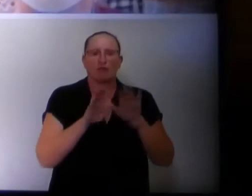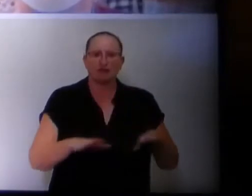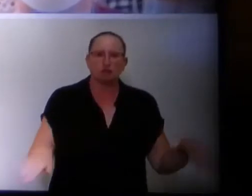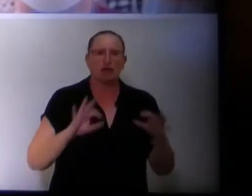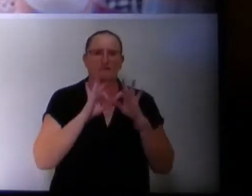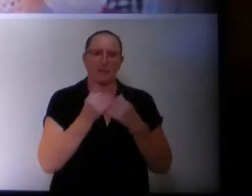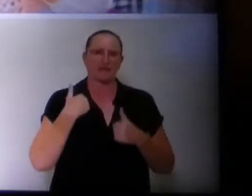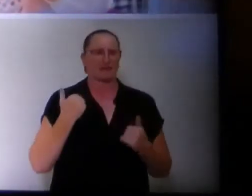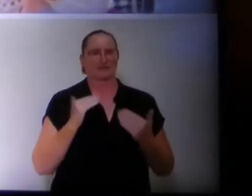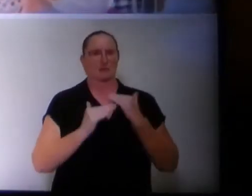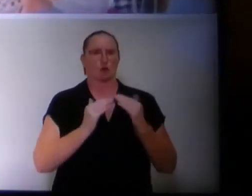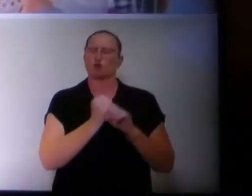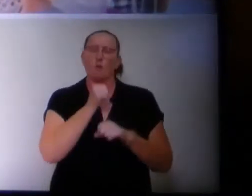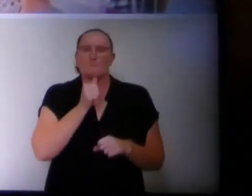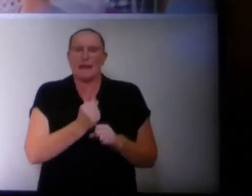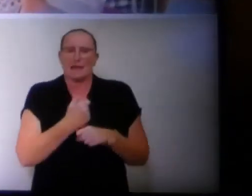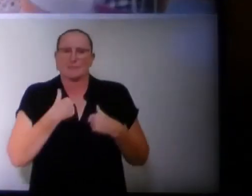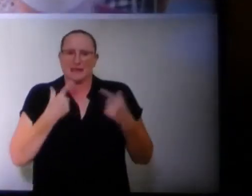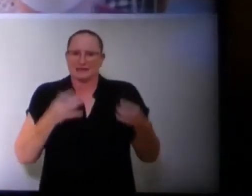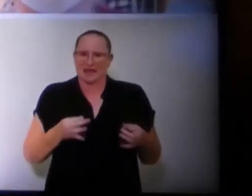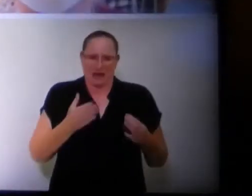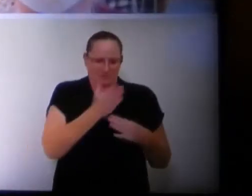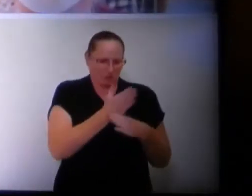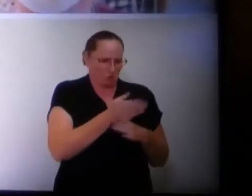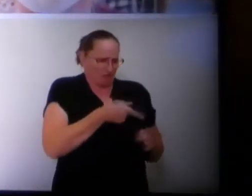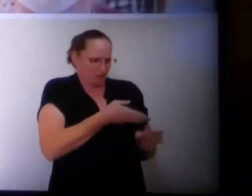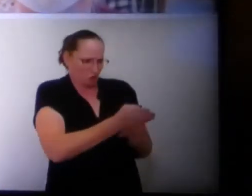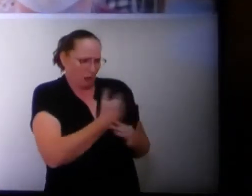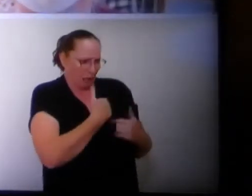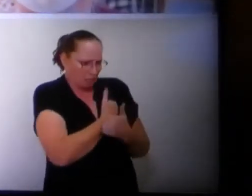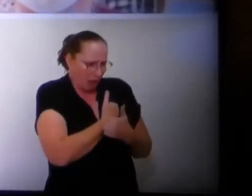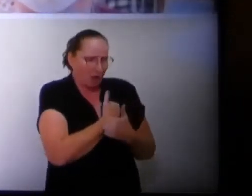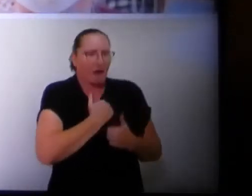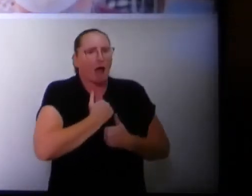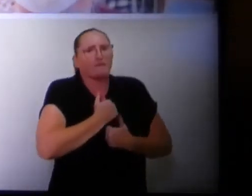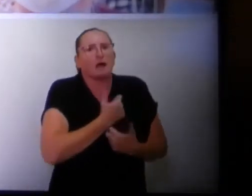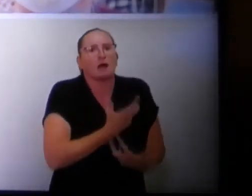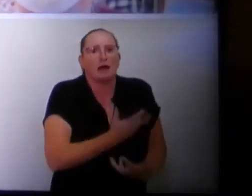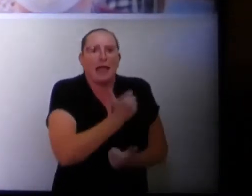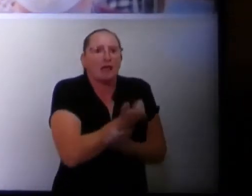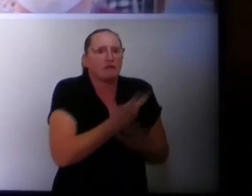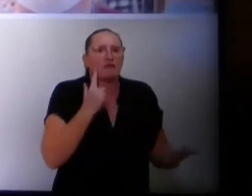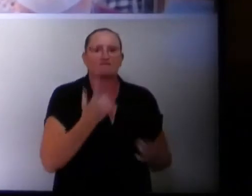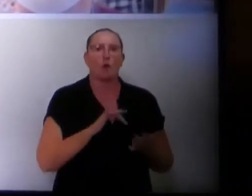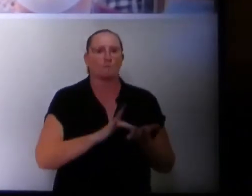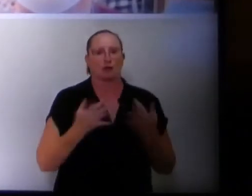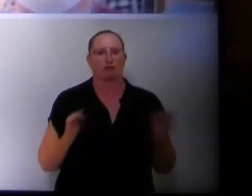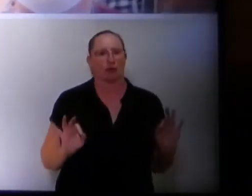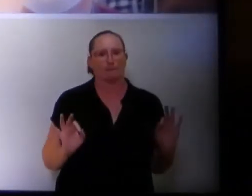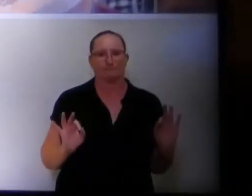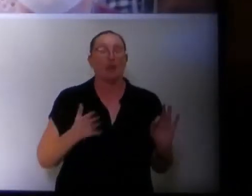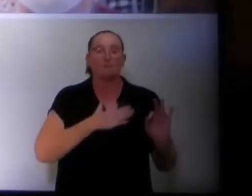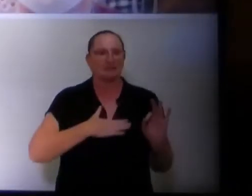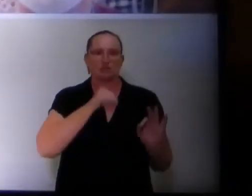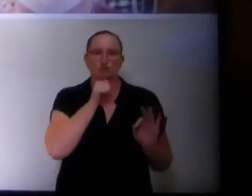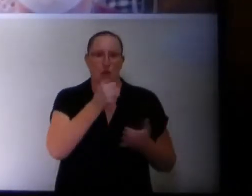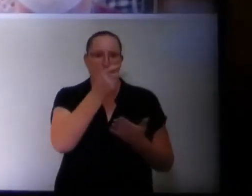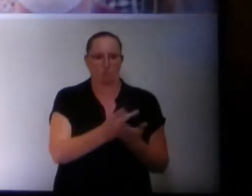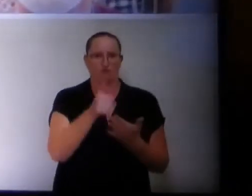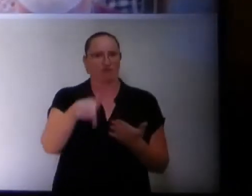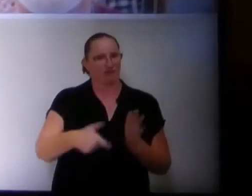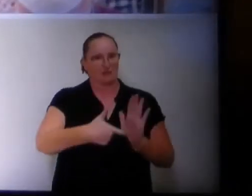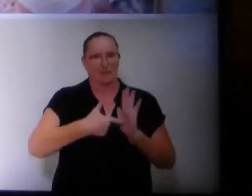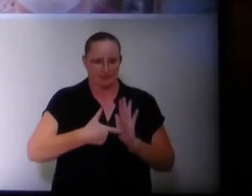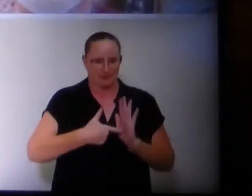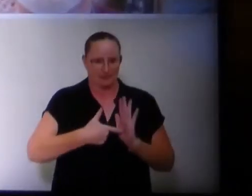this community. Do not make me decide between this career that I love and have poured my heart into for medical freedom. Please do not approve this